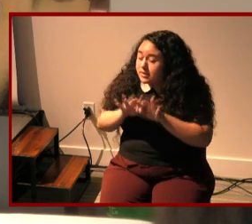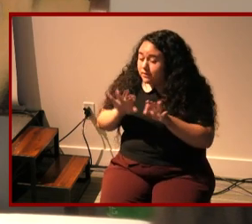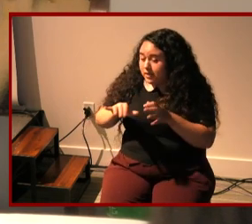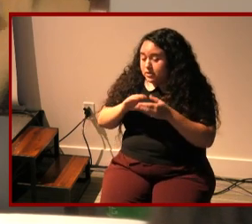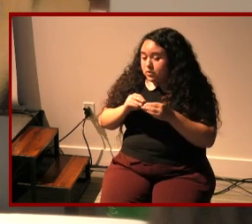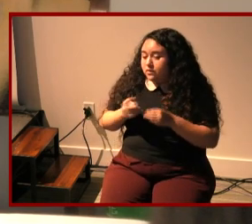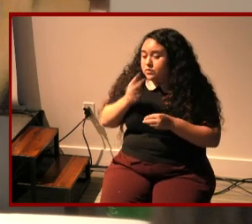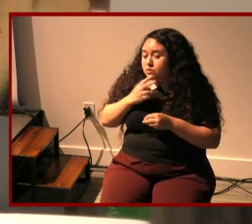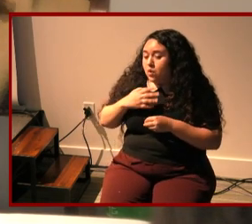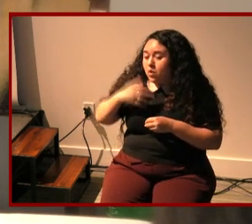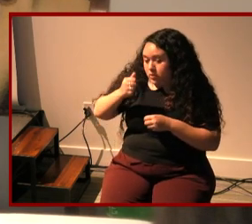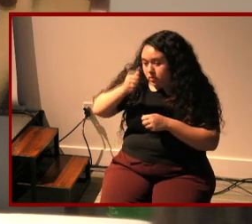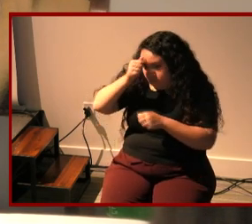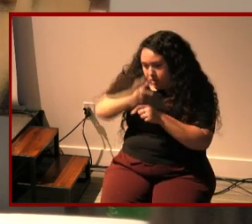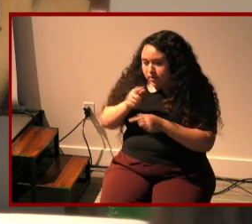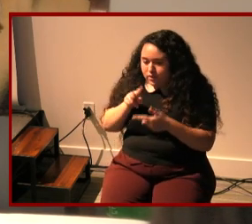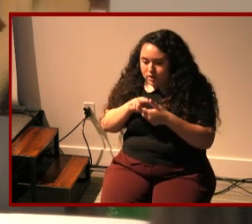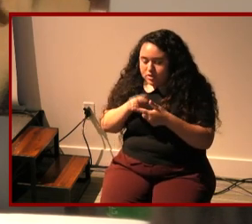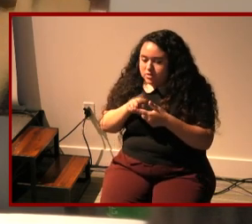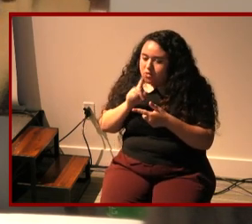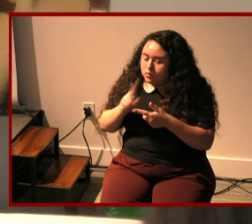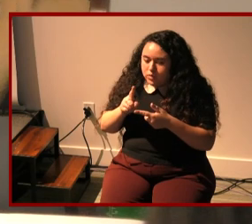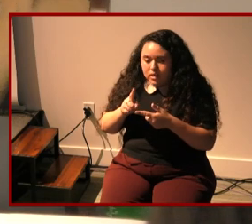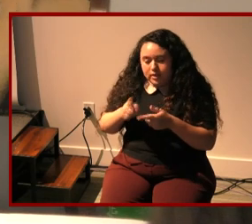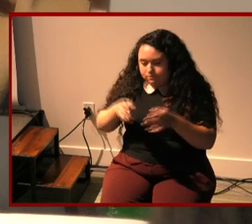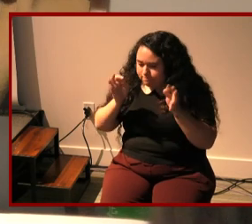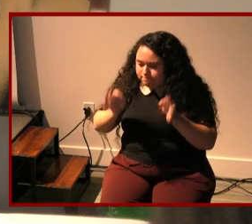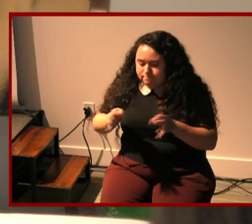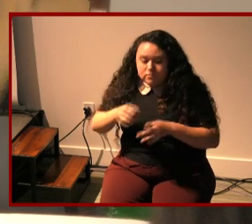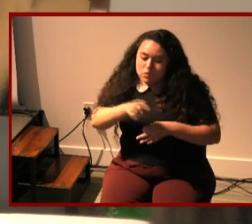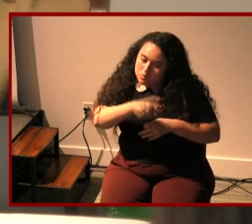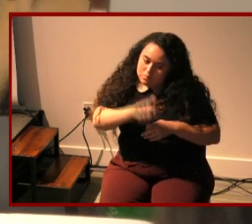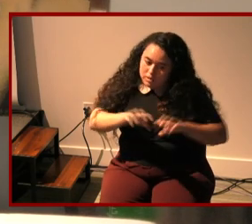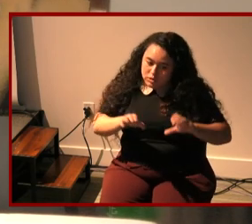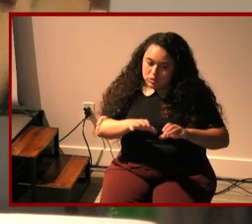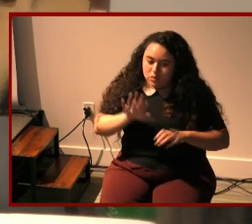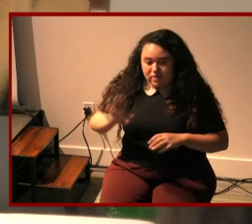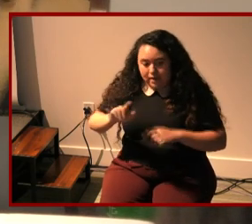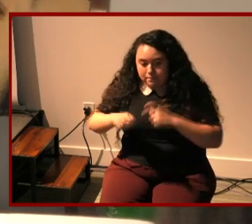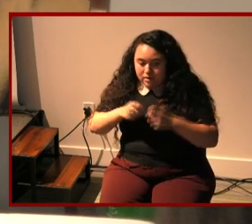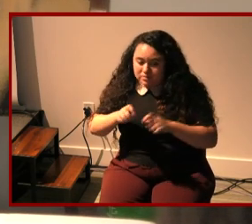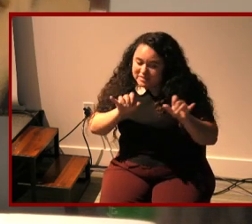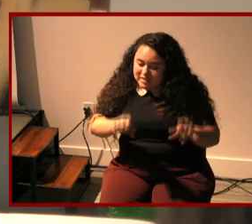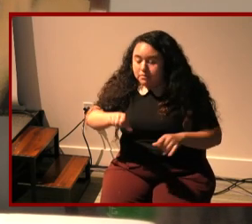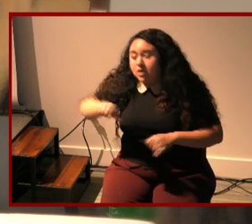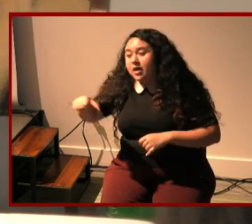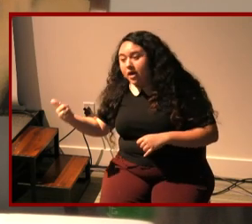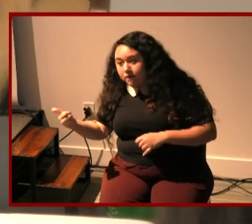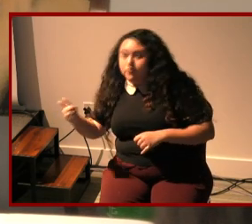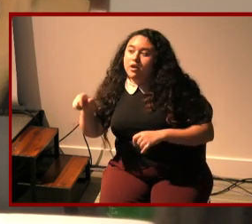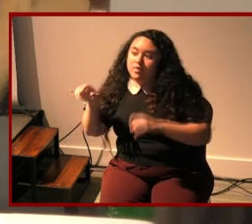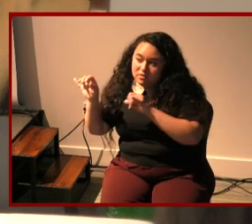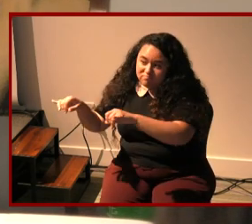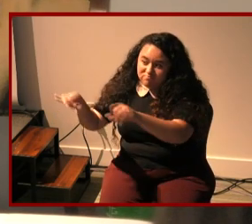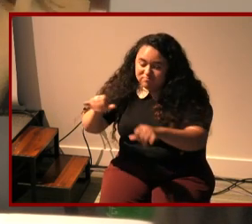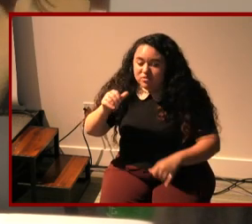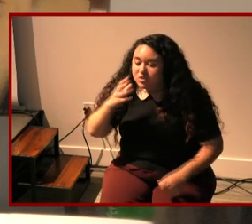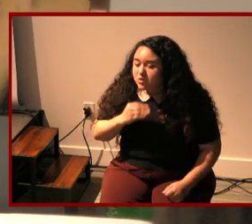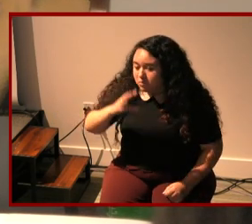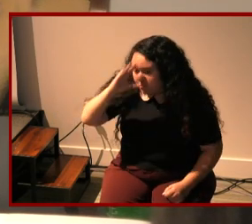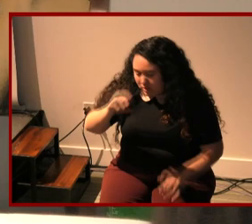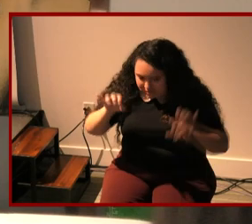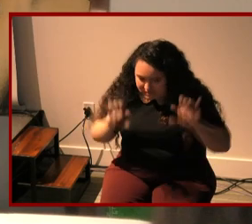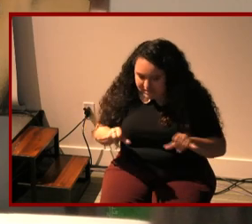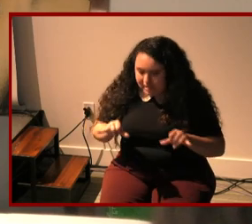older brothers are adamant like he has to do the bar but he has to do what every other jewish boy does and that's a